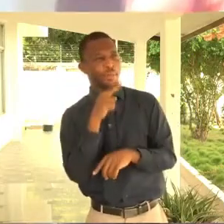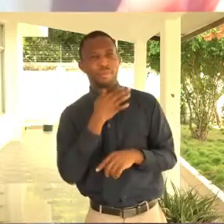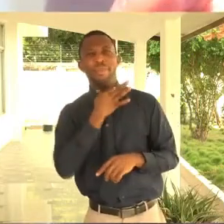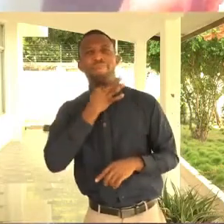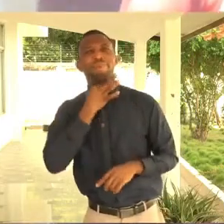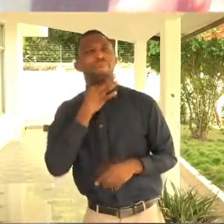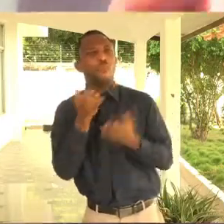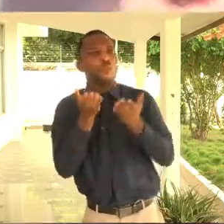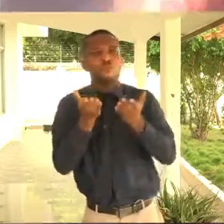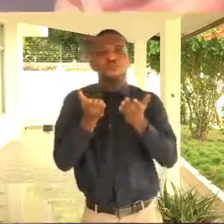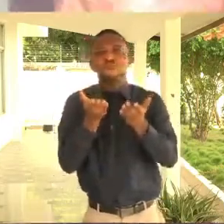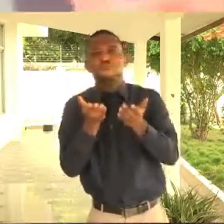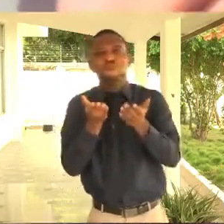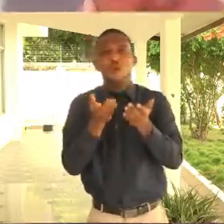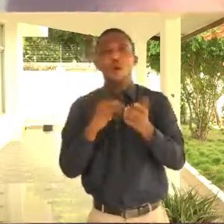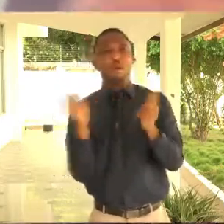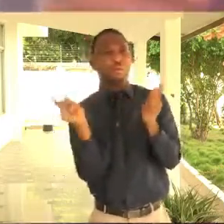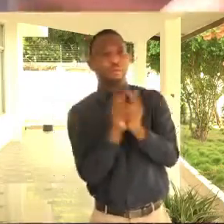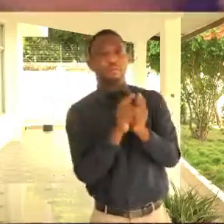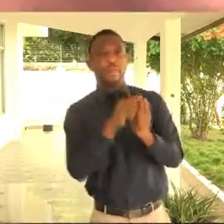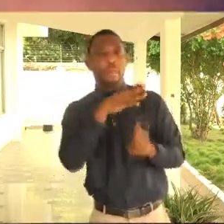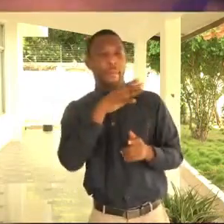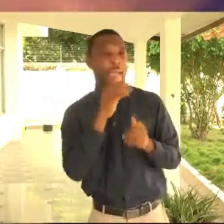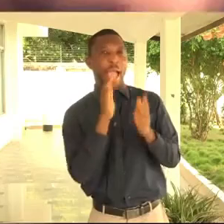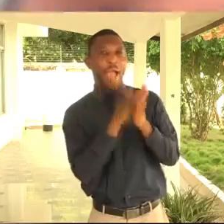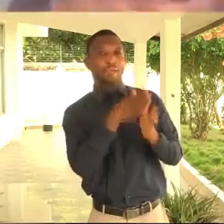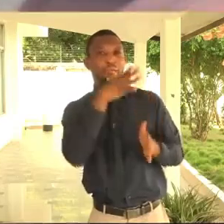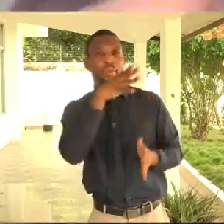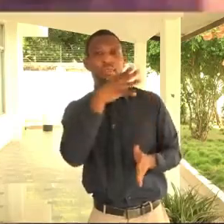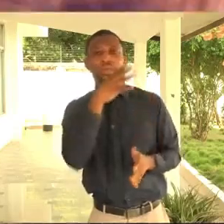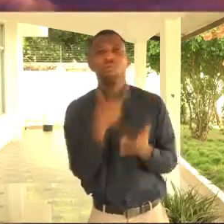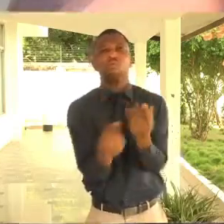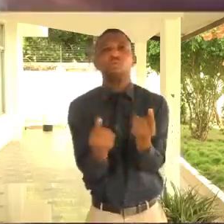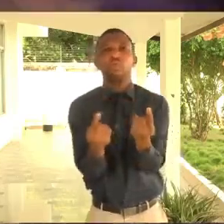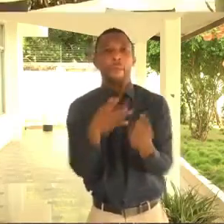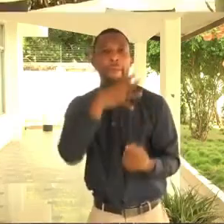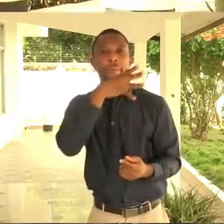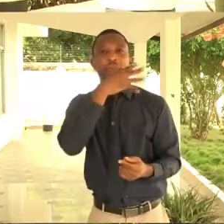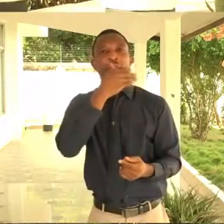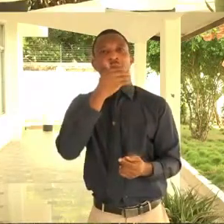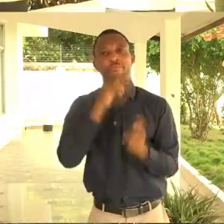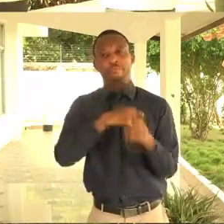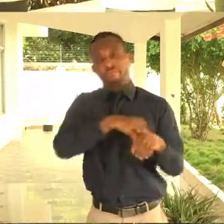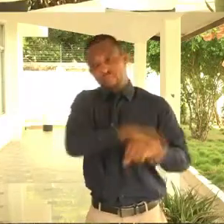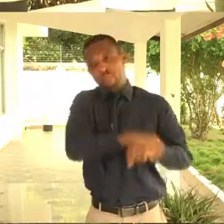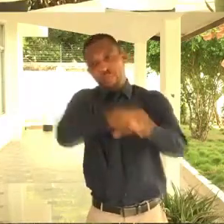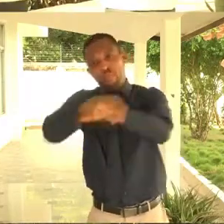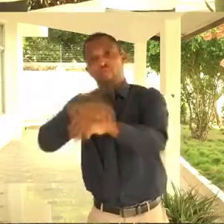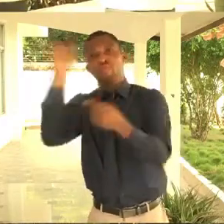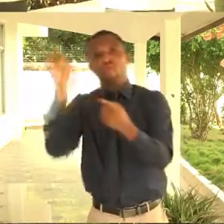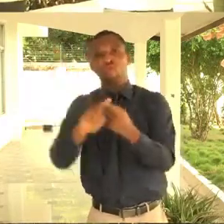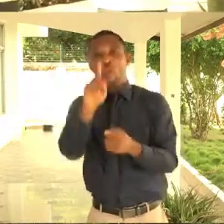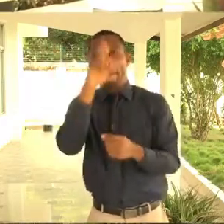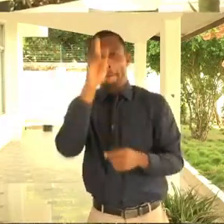Williams, and then he trained me on sign language